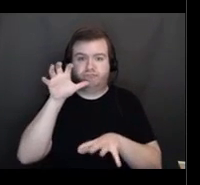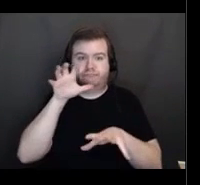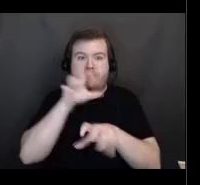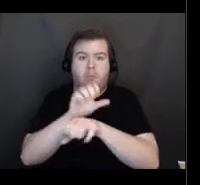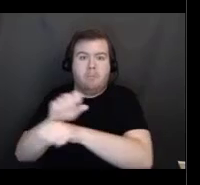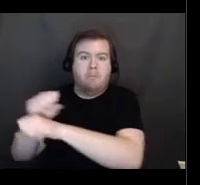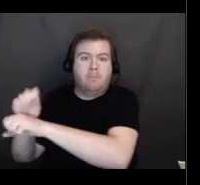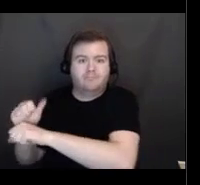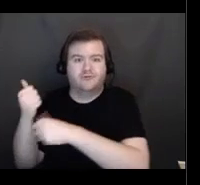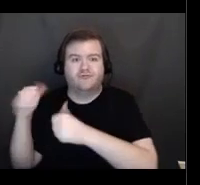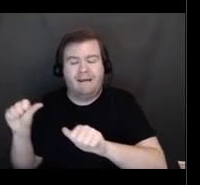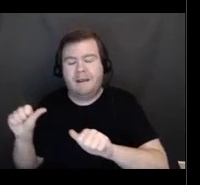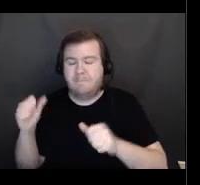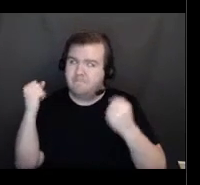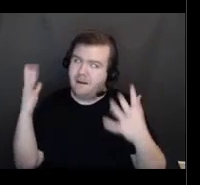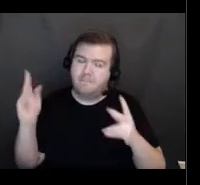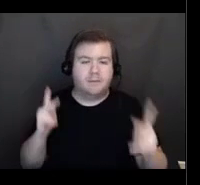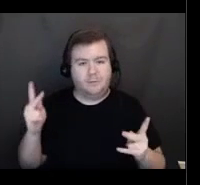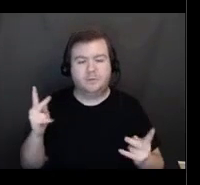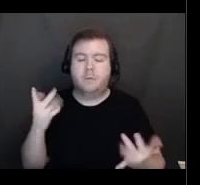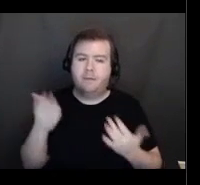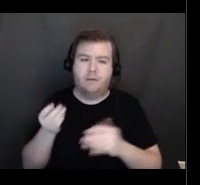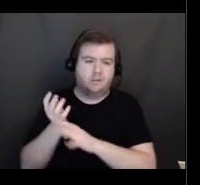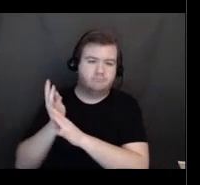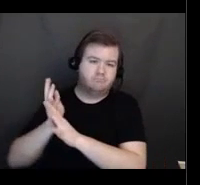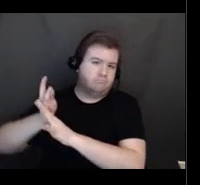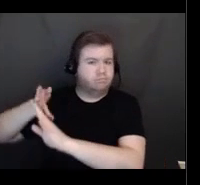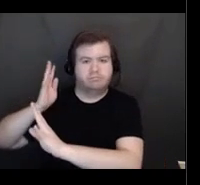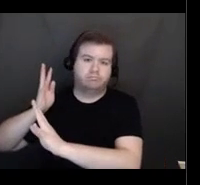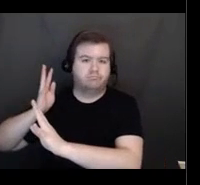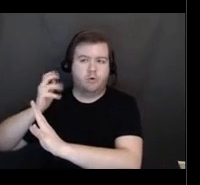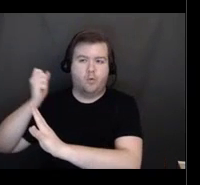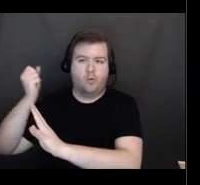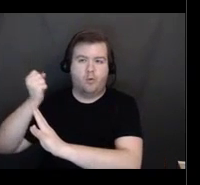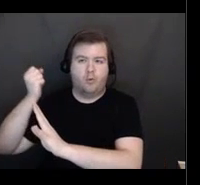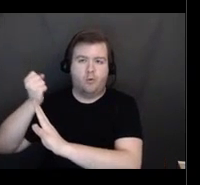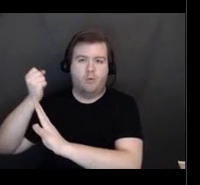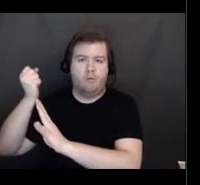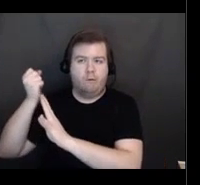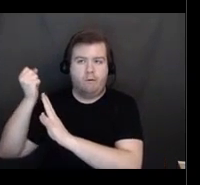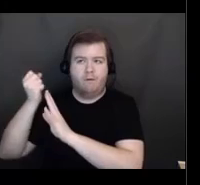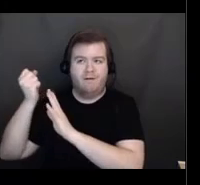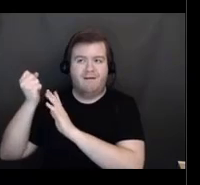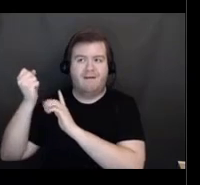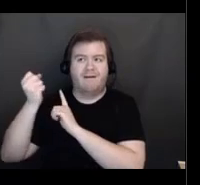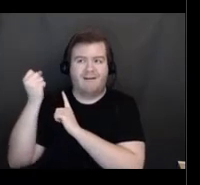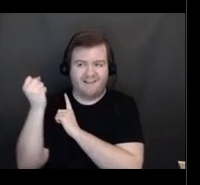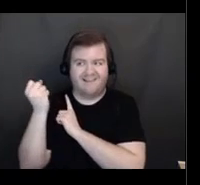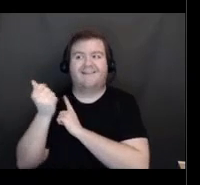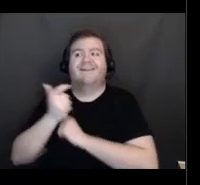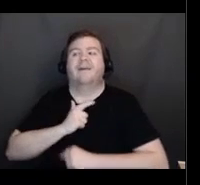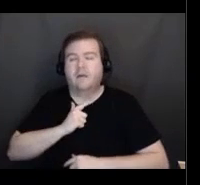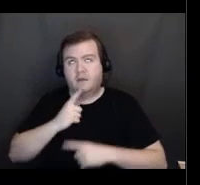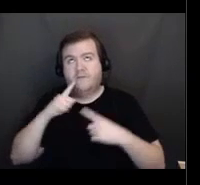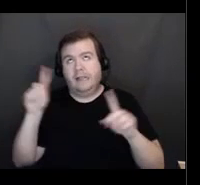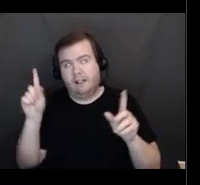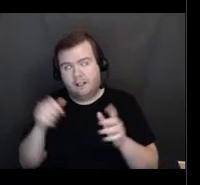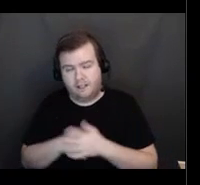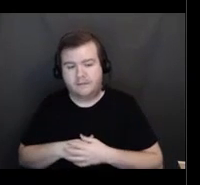you know, there may be a long a long period of of hold. Those who need language assistance